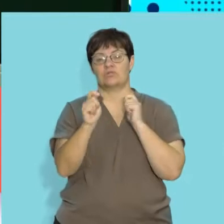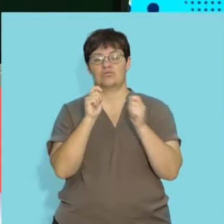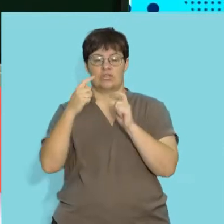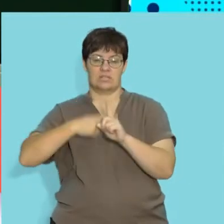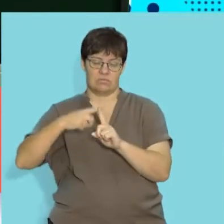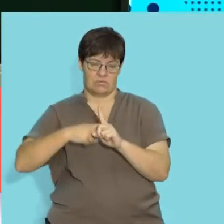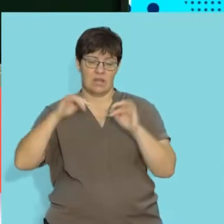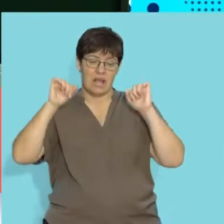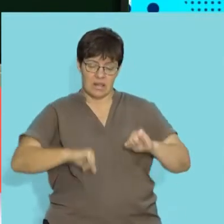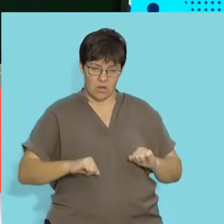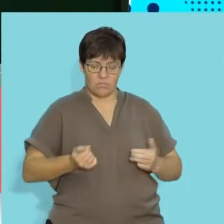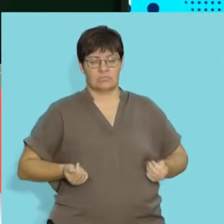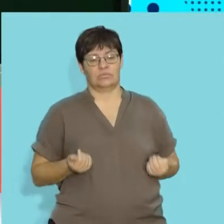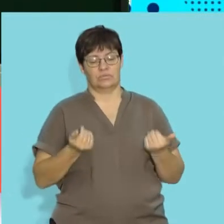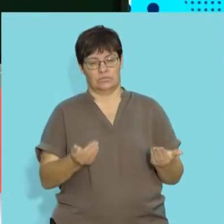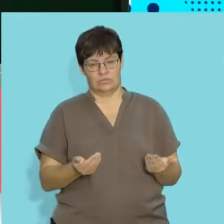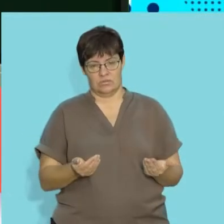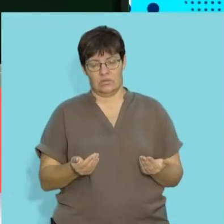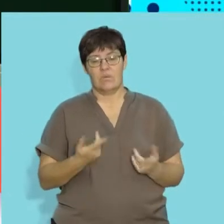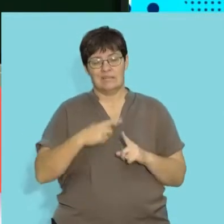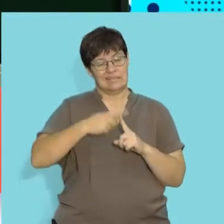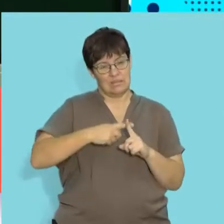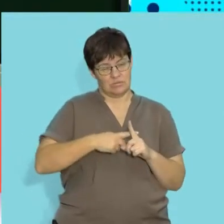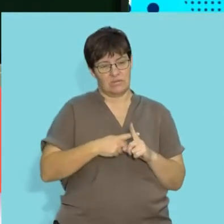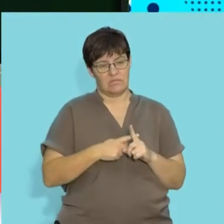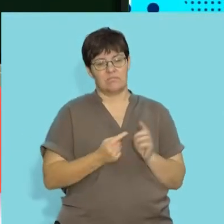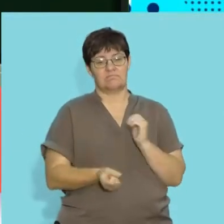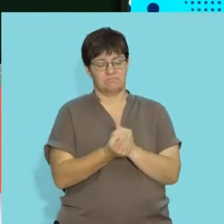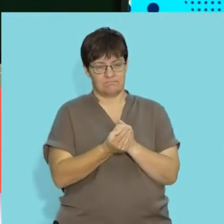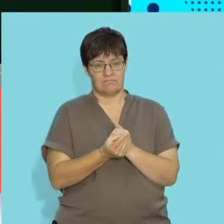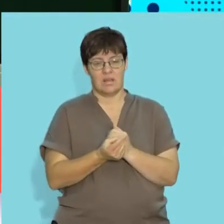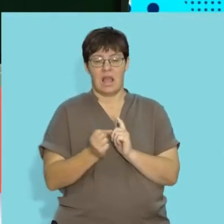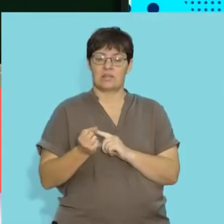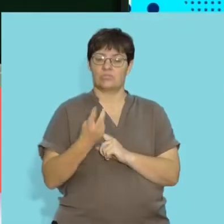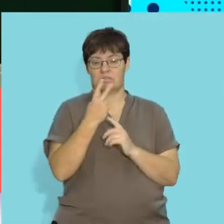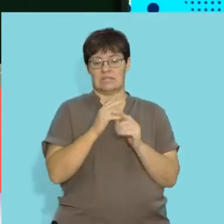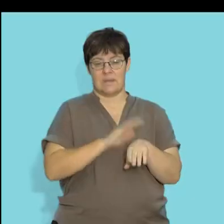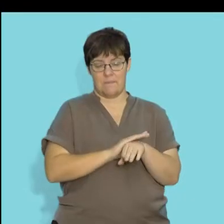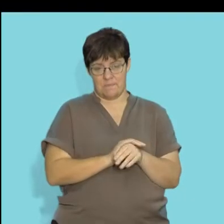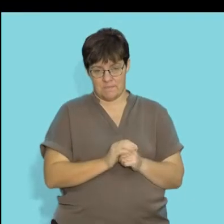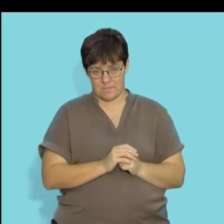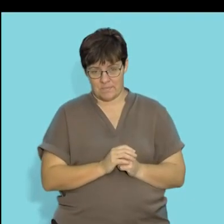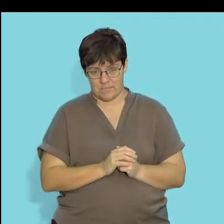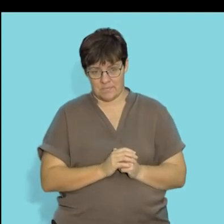in temperature and allow them to reproduce when temperatures are conducive during the spring seasons.